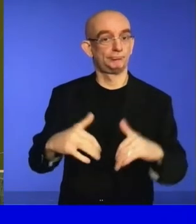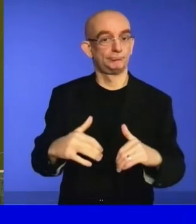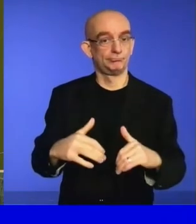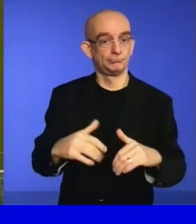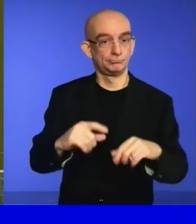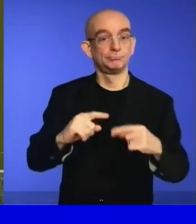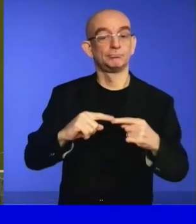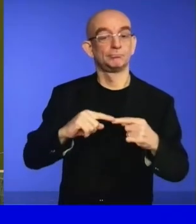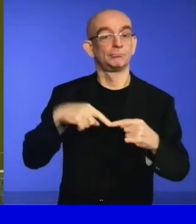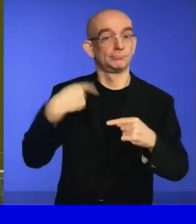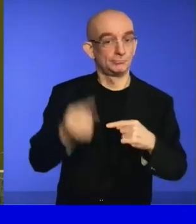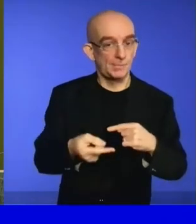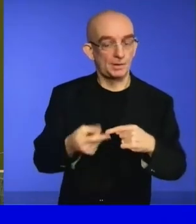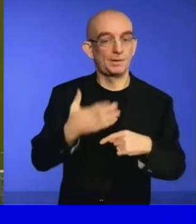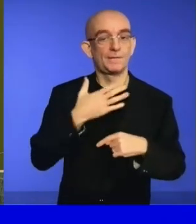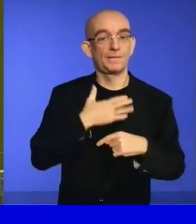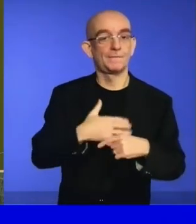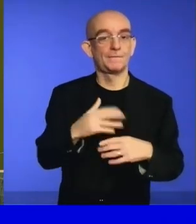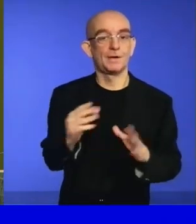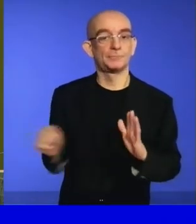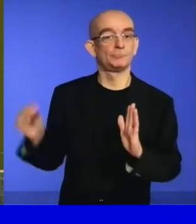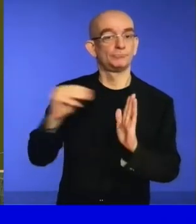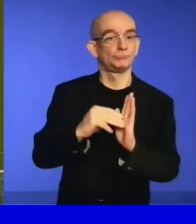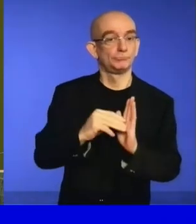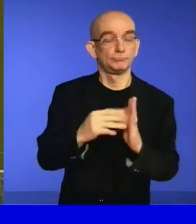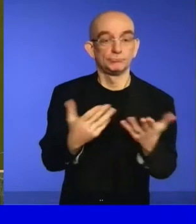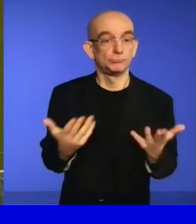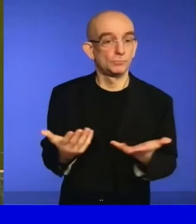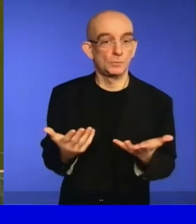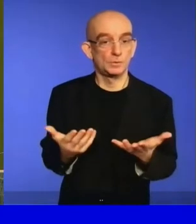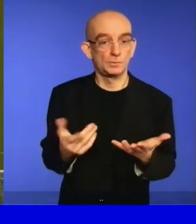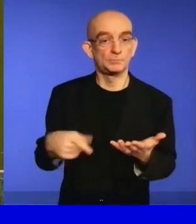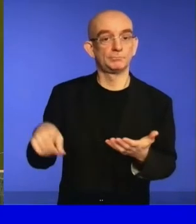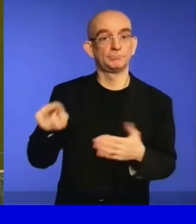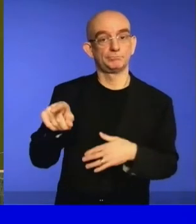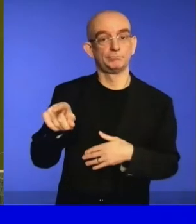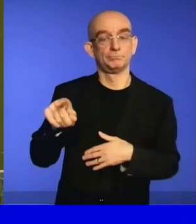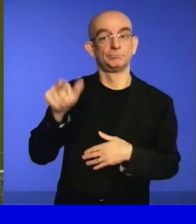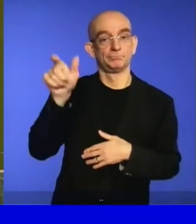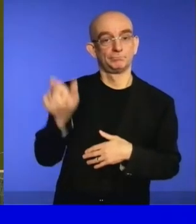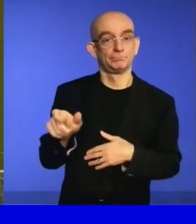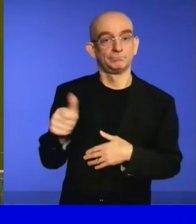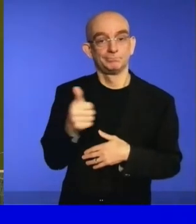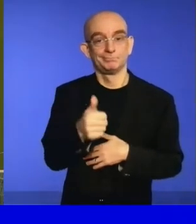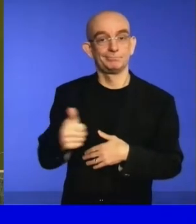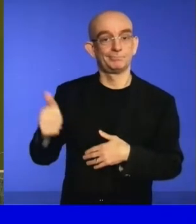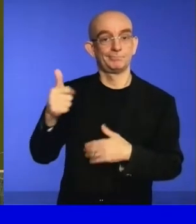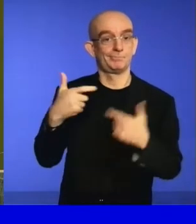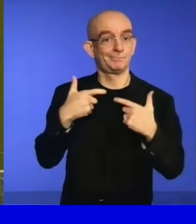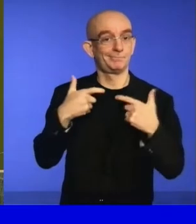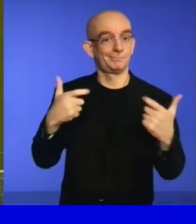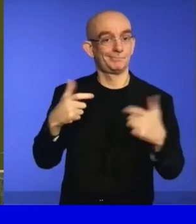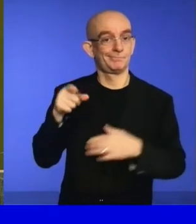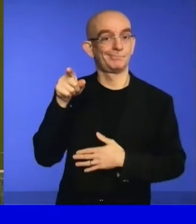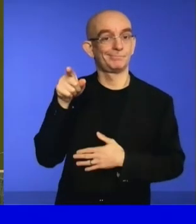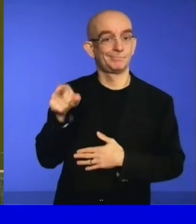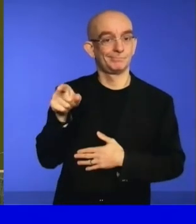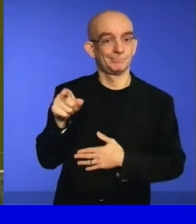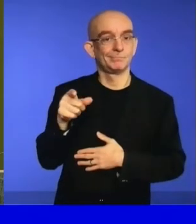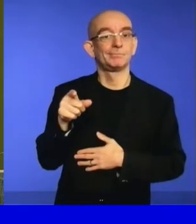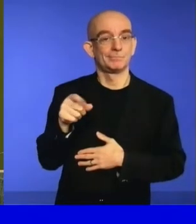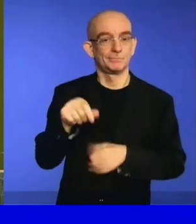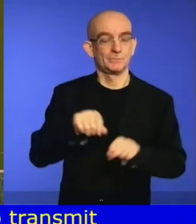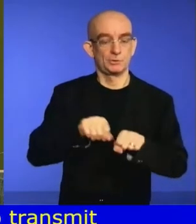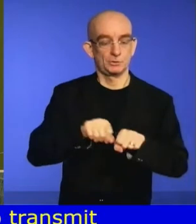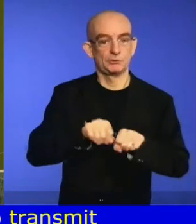And to further request the Secretary General to transmit the report of this session to the the